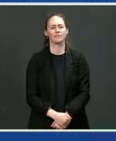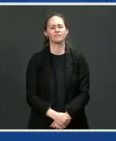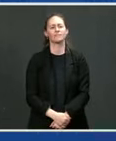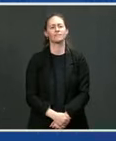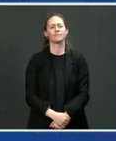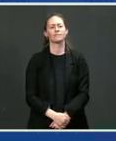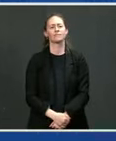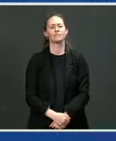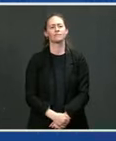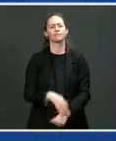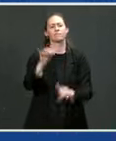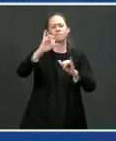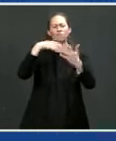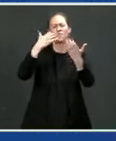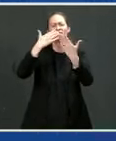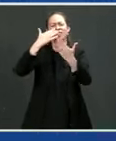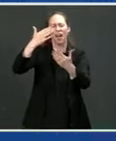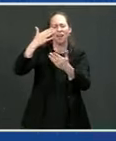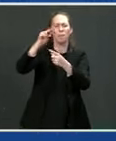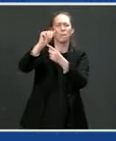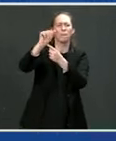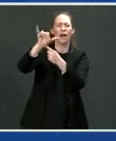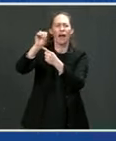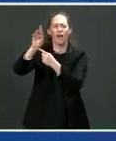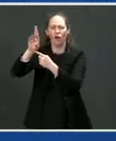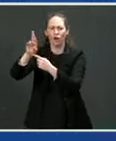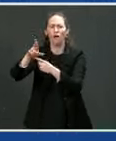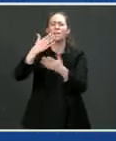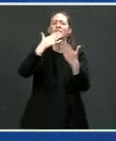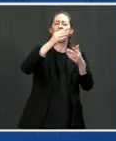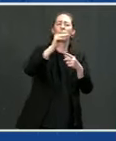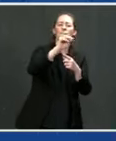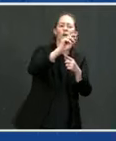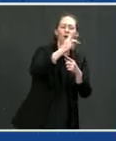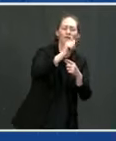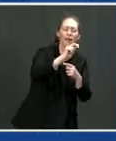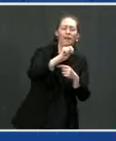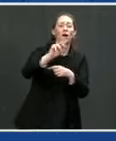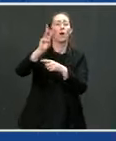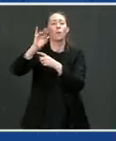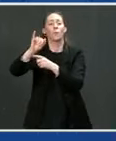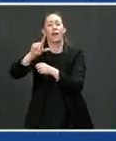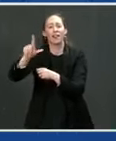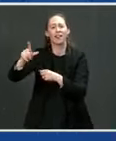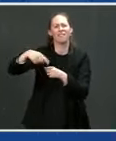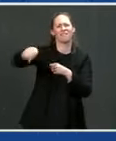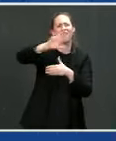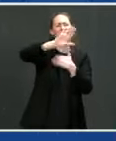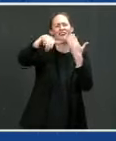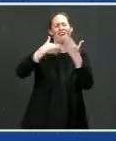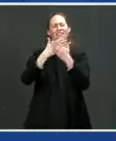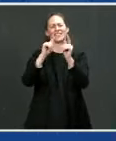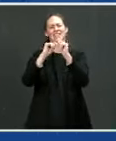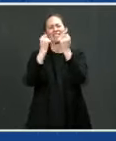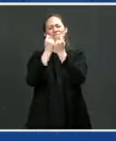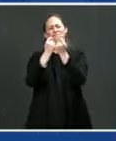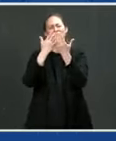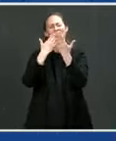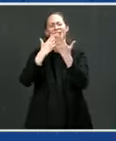Morgan, Will, Mercedes, and the whole Proterra team. Uh, thanks for hosting us in, uh, in Greenville and showing us around the plant. Um,